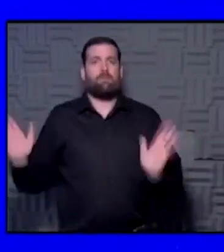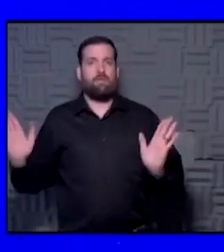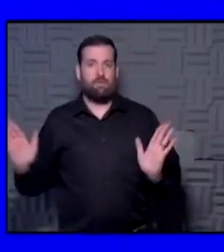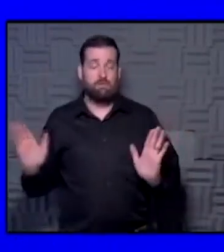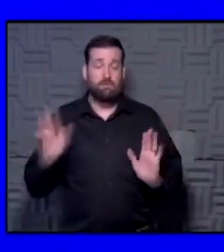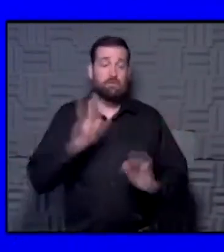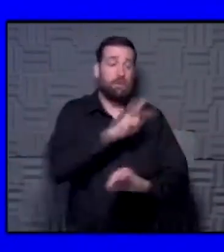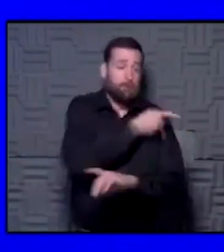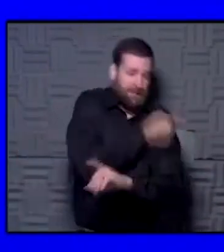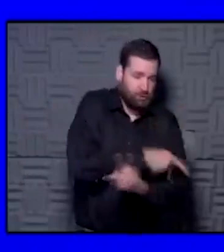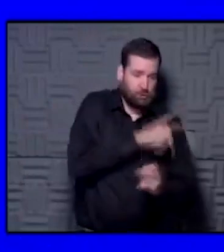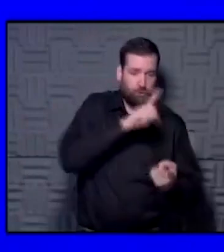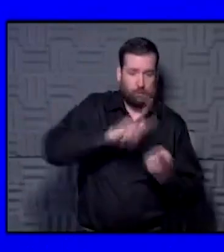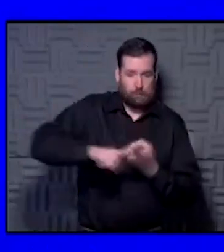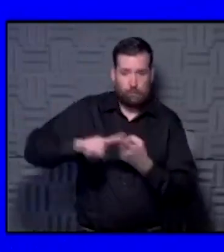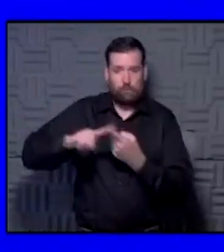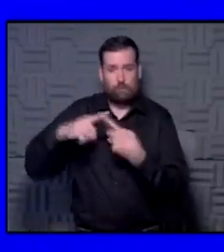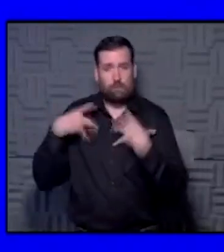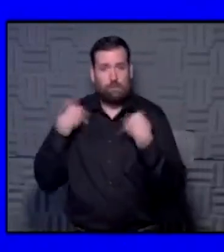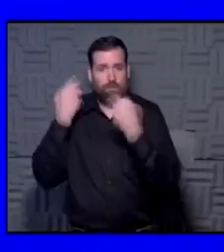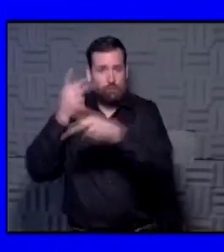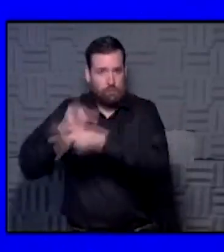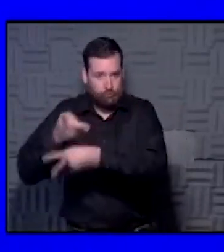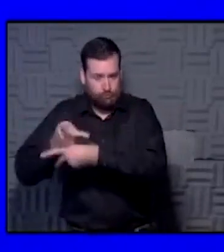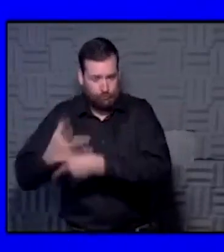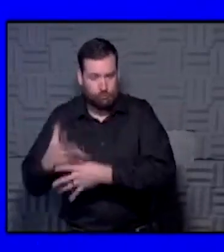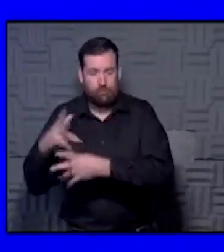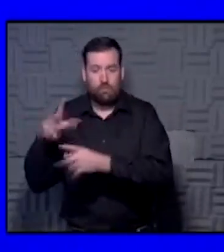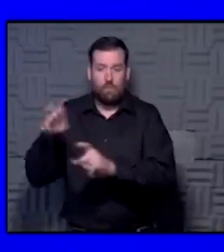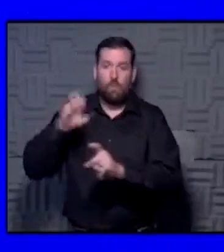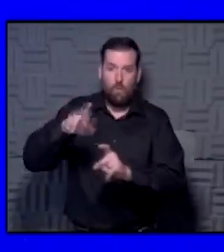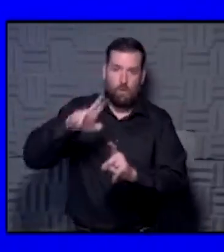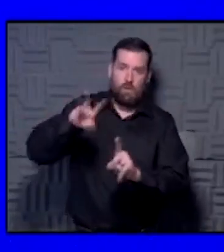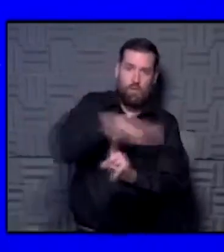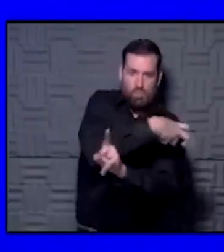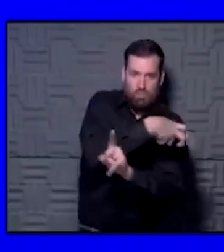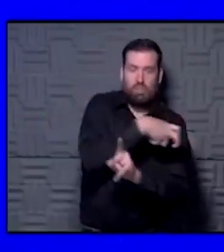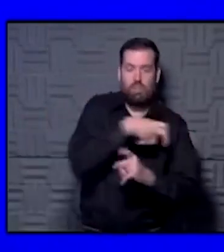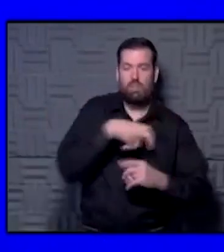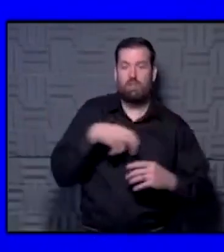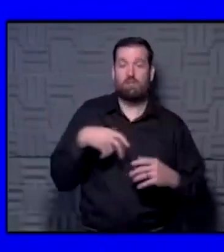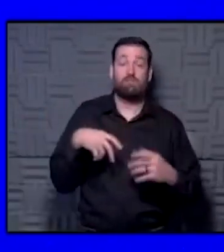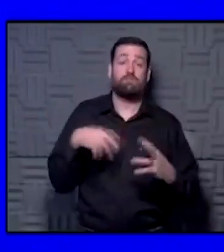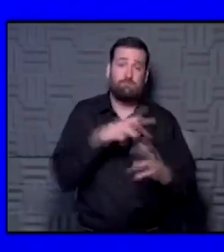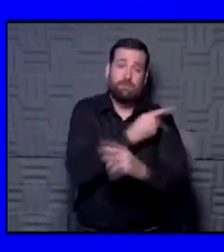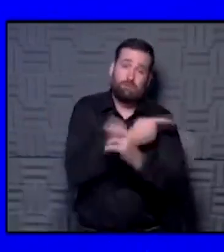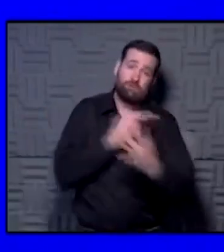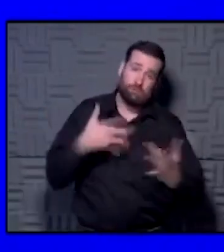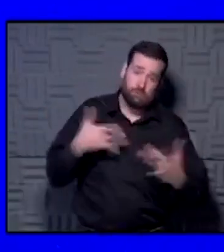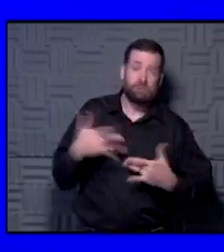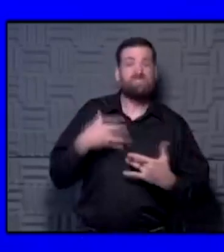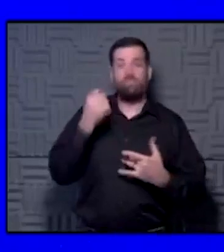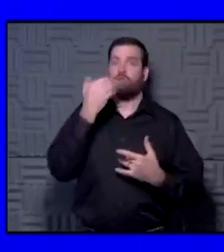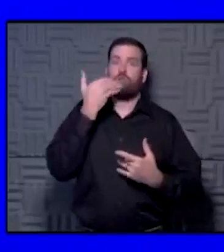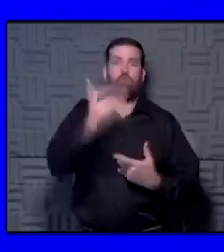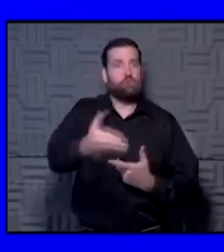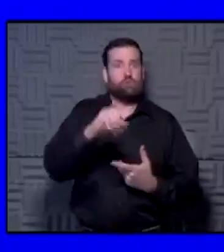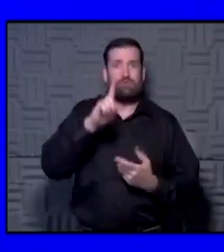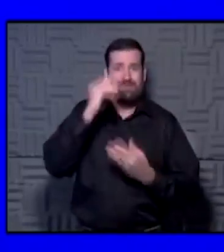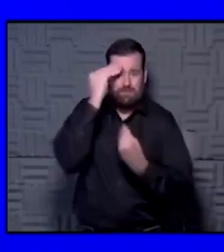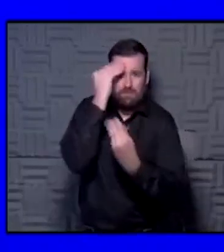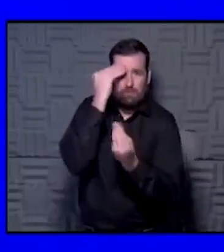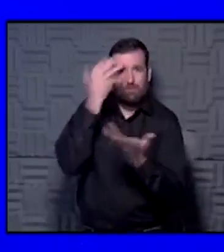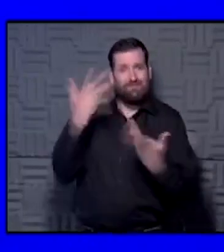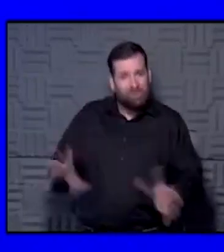patient to health care worker and health care worker to patient, because I know all the patients are concerned about getting it. So there's actually good data published saying that the